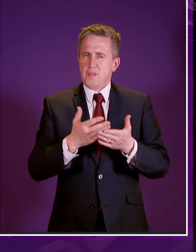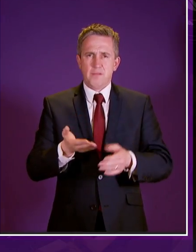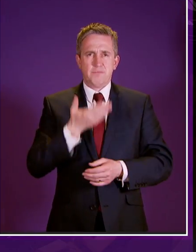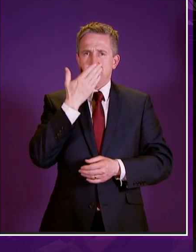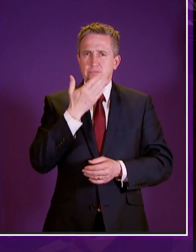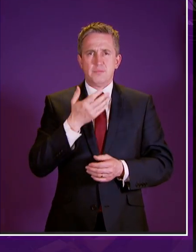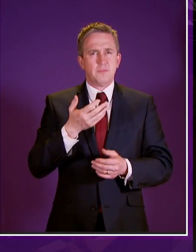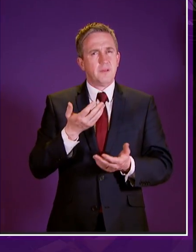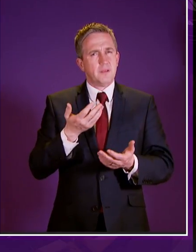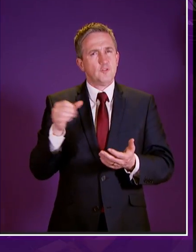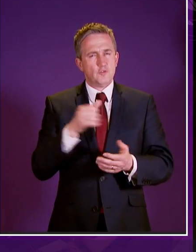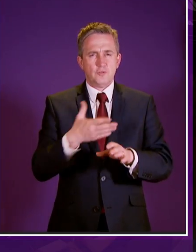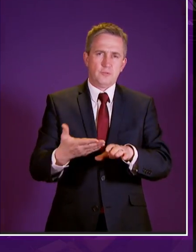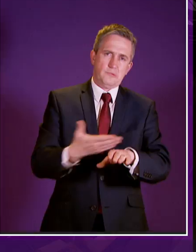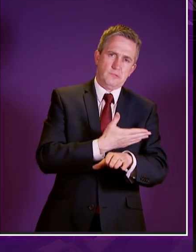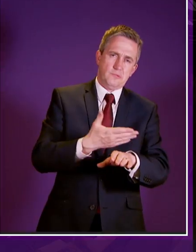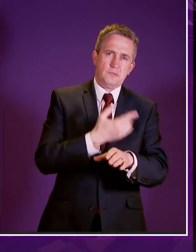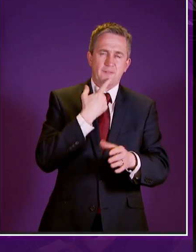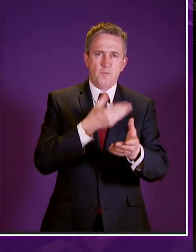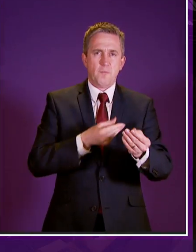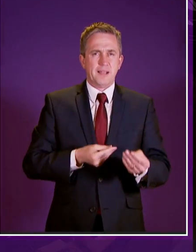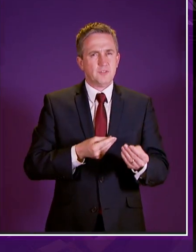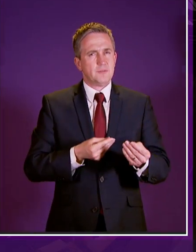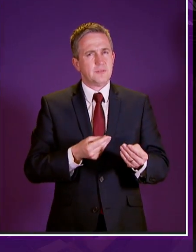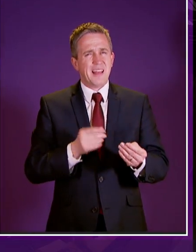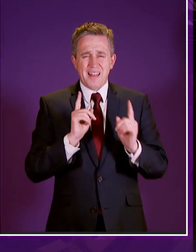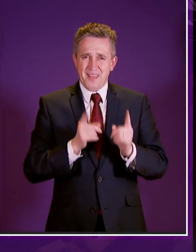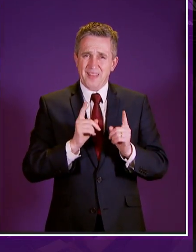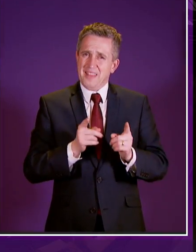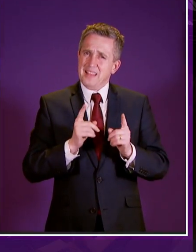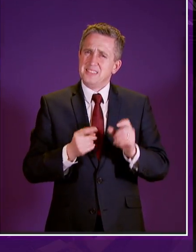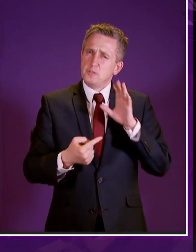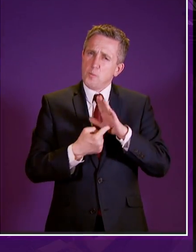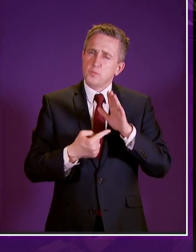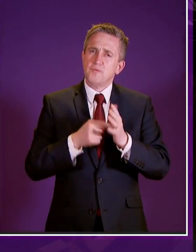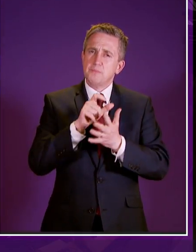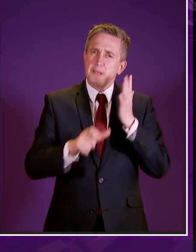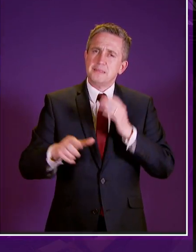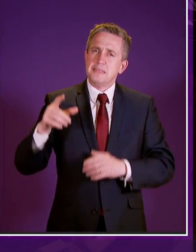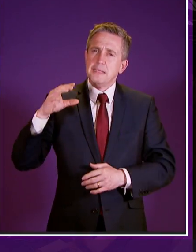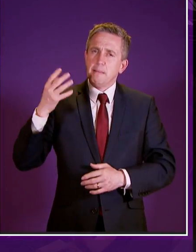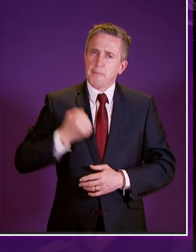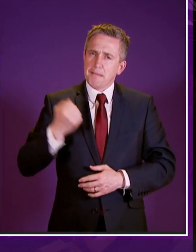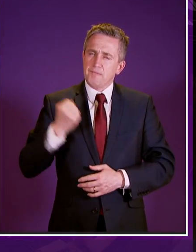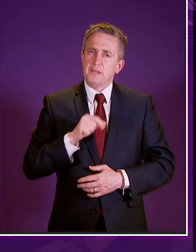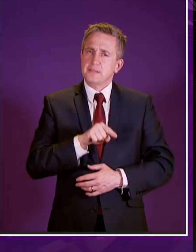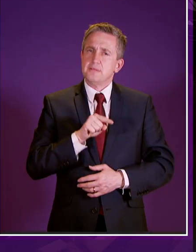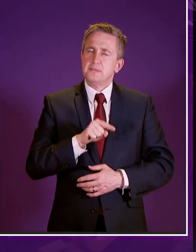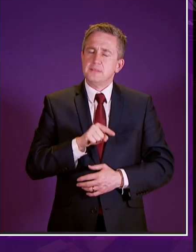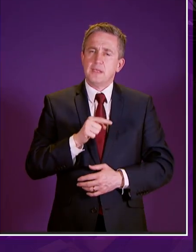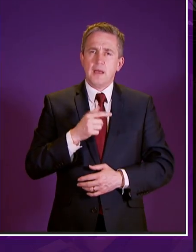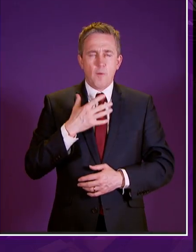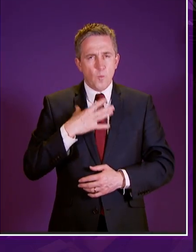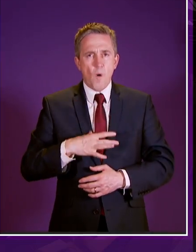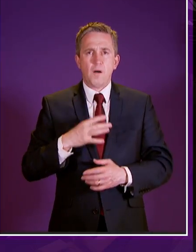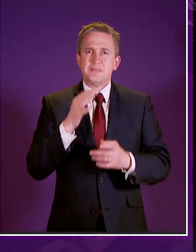the final amendment the deadline and for something so fundamental to disability benefits we'd obviously much rather that